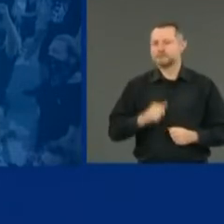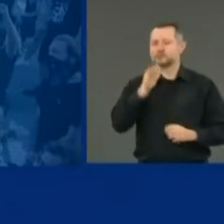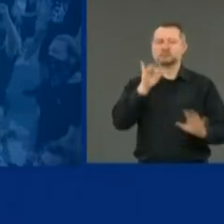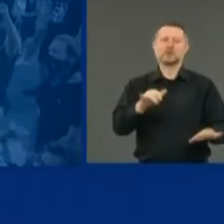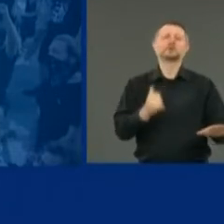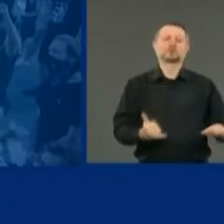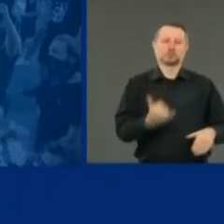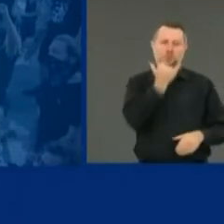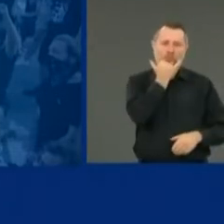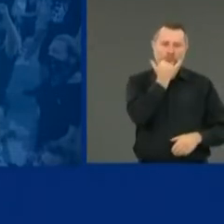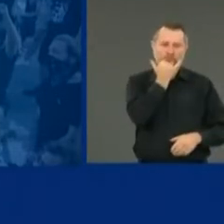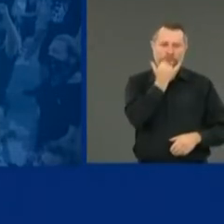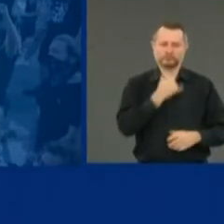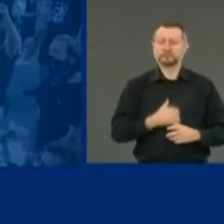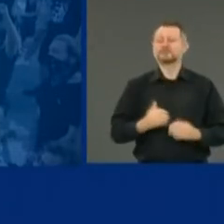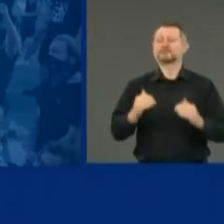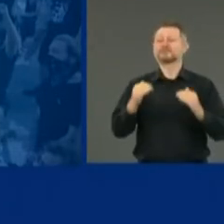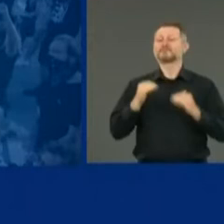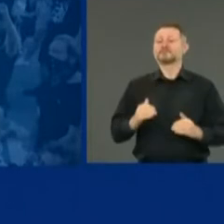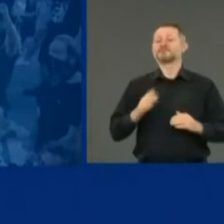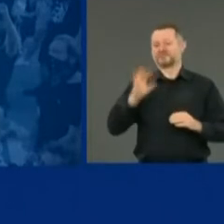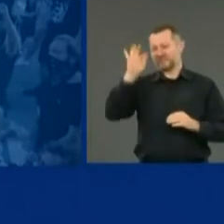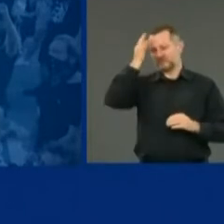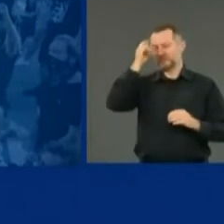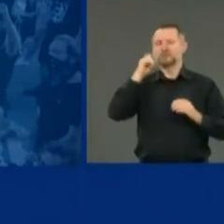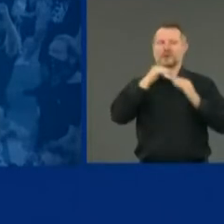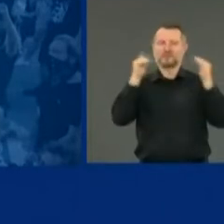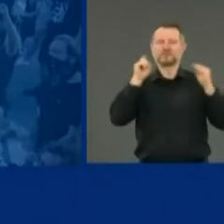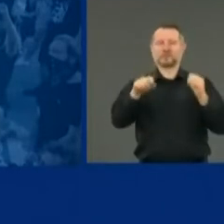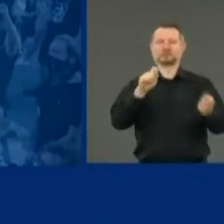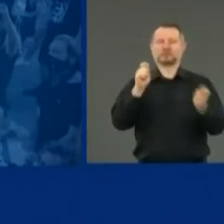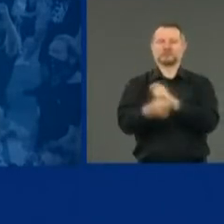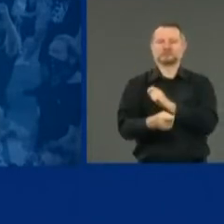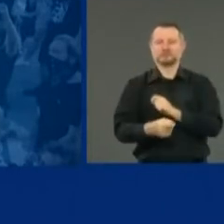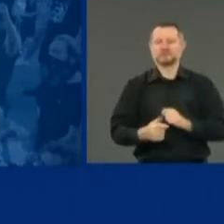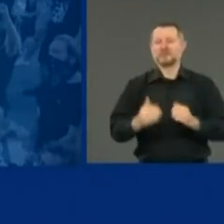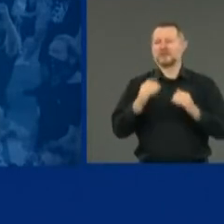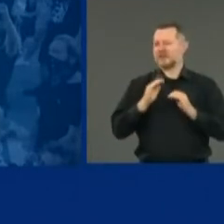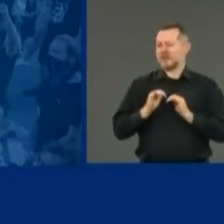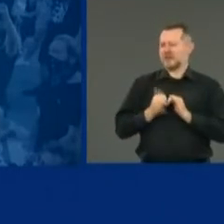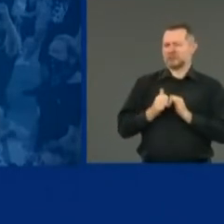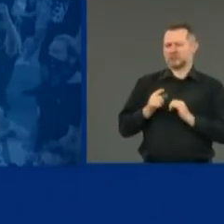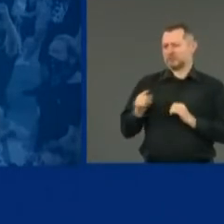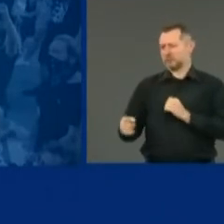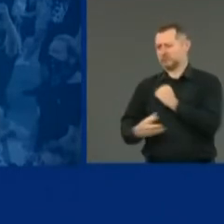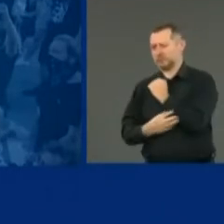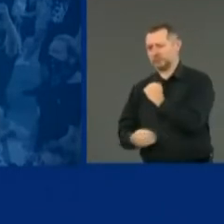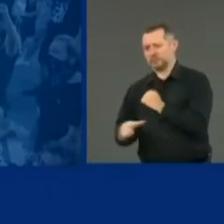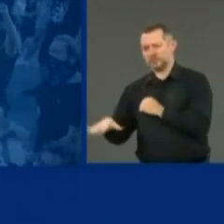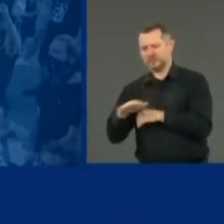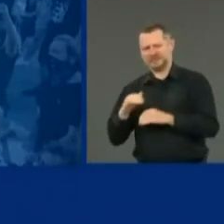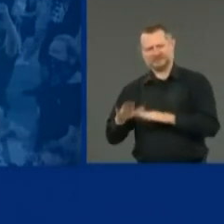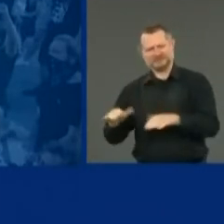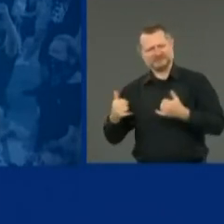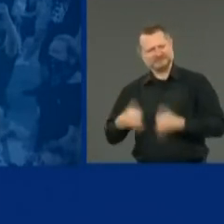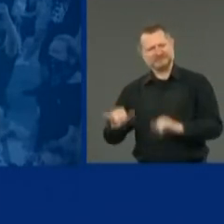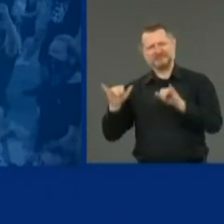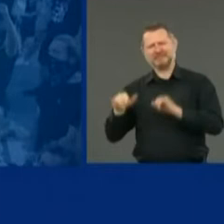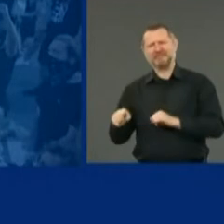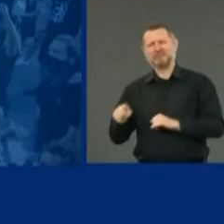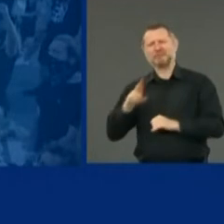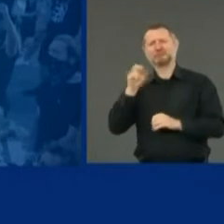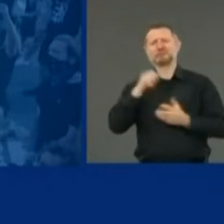That has to happen at a federal level. How do you still have children growing up in poverty in this country? The richest country on the globe.